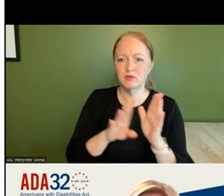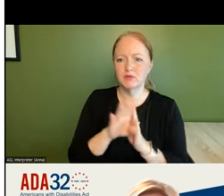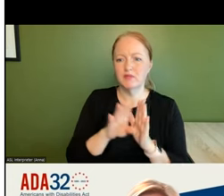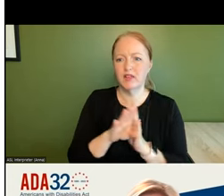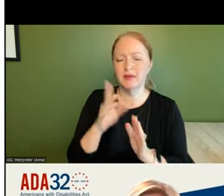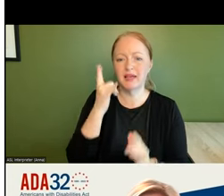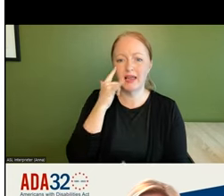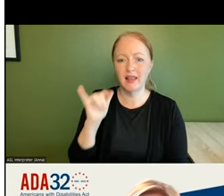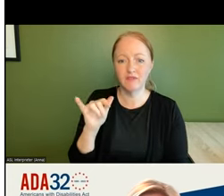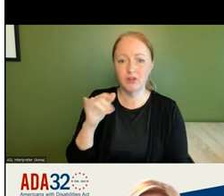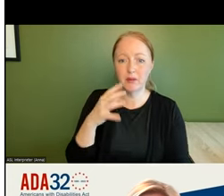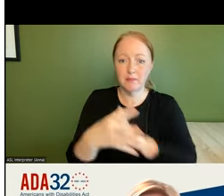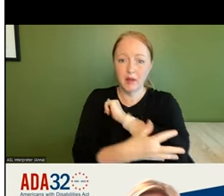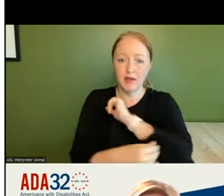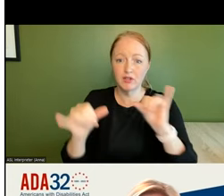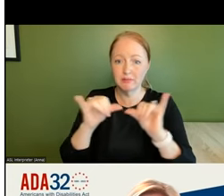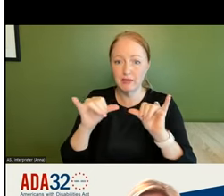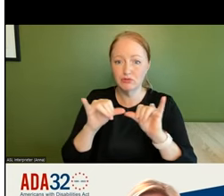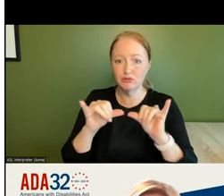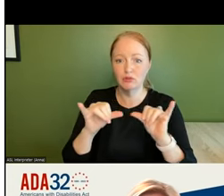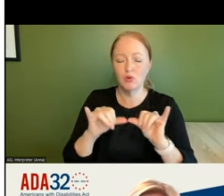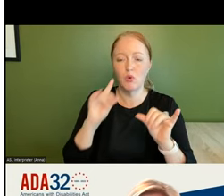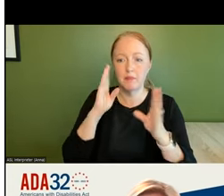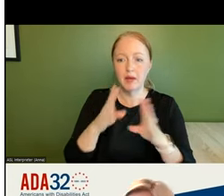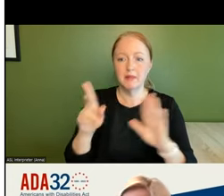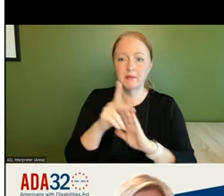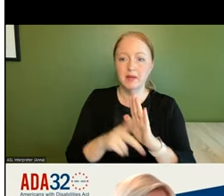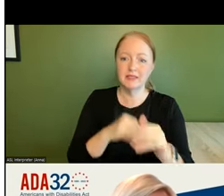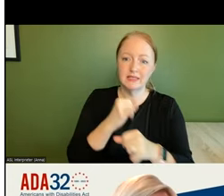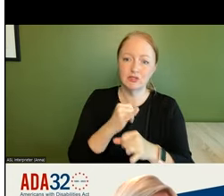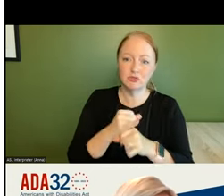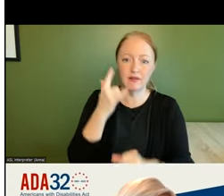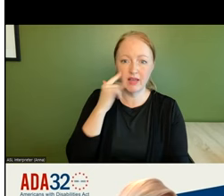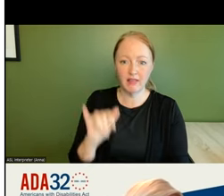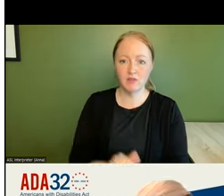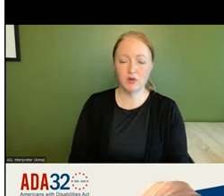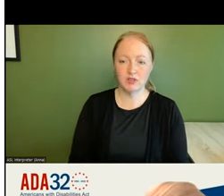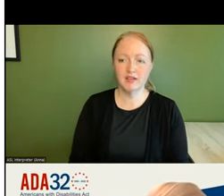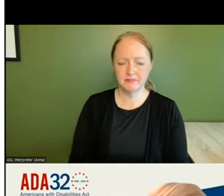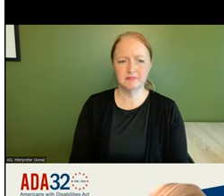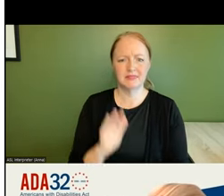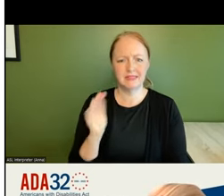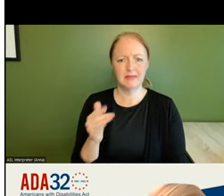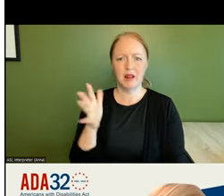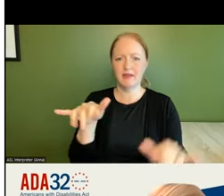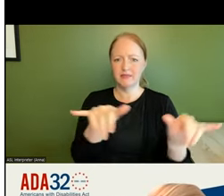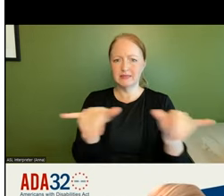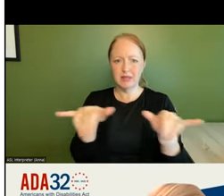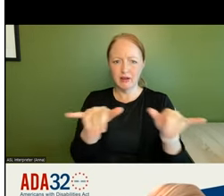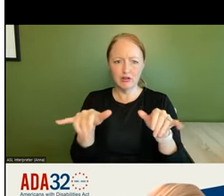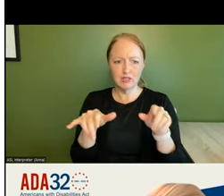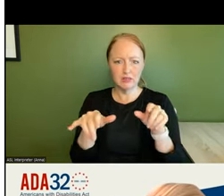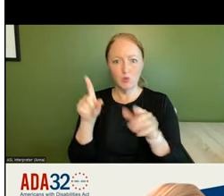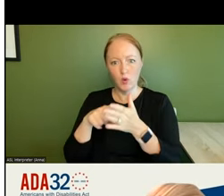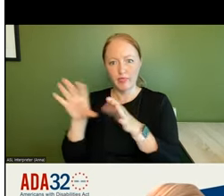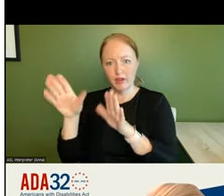the california poverty measure the folks of the public policy institute of california it strikes me that there's a lot of similarities between what